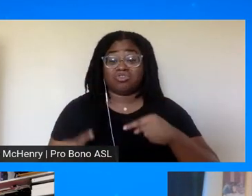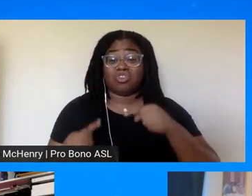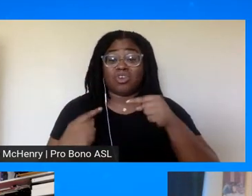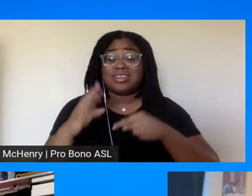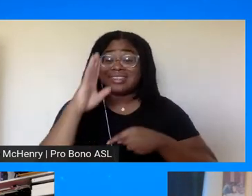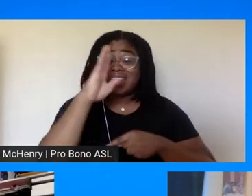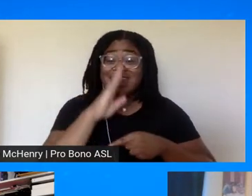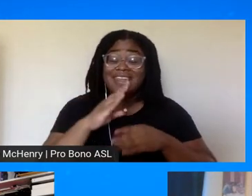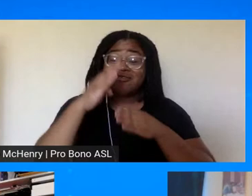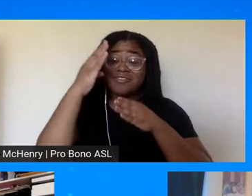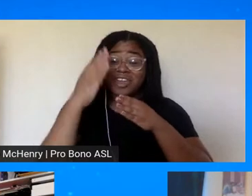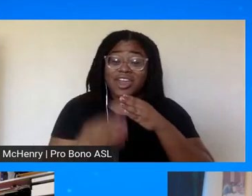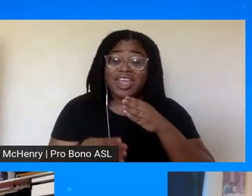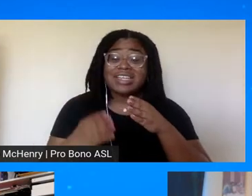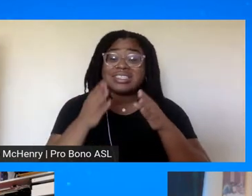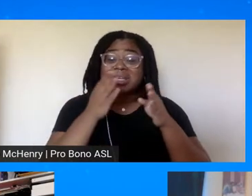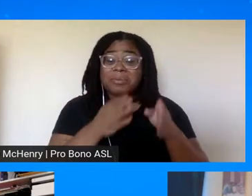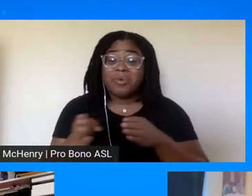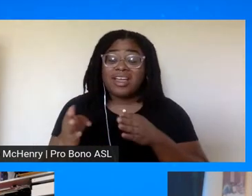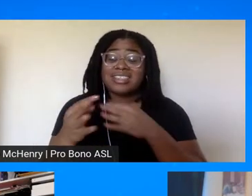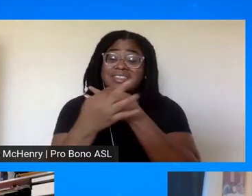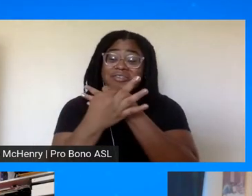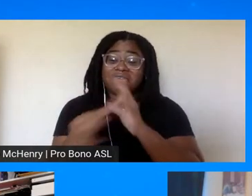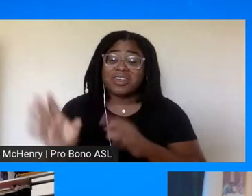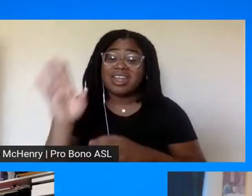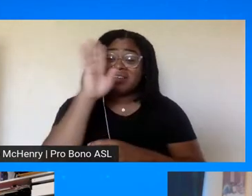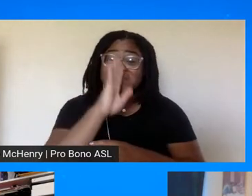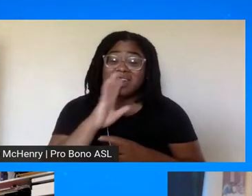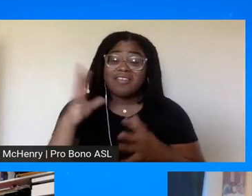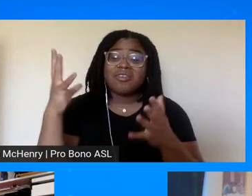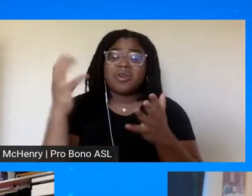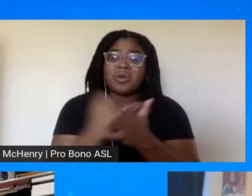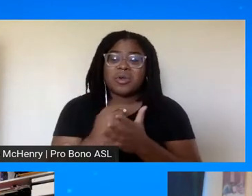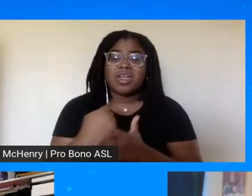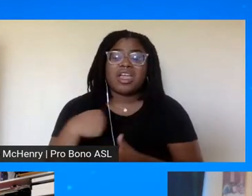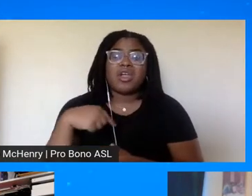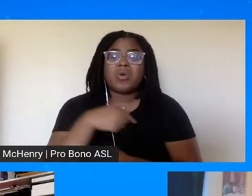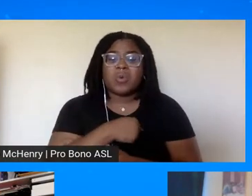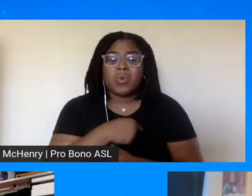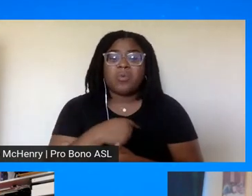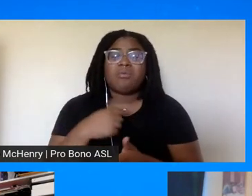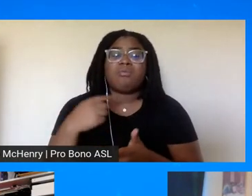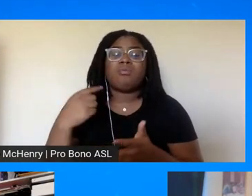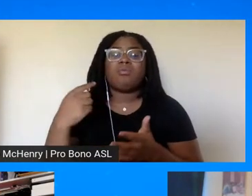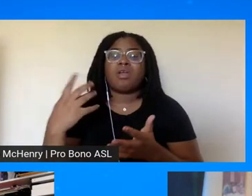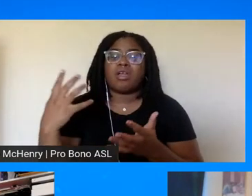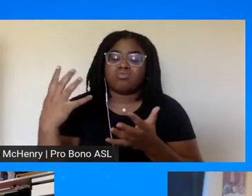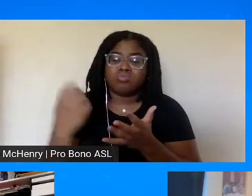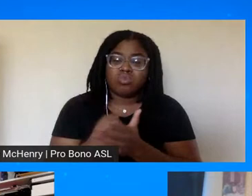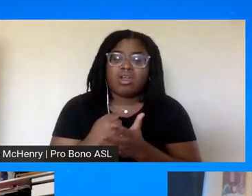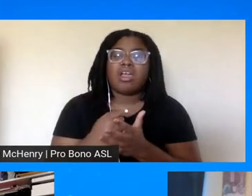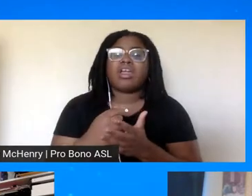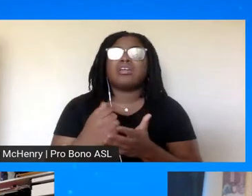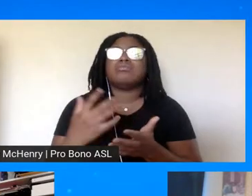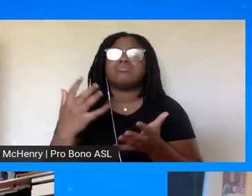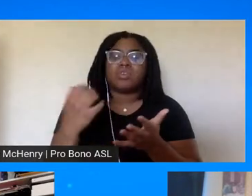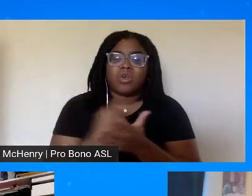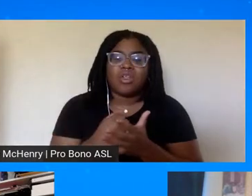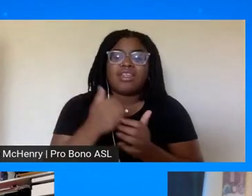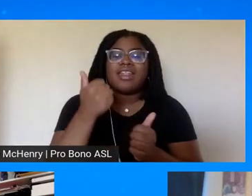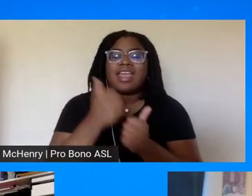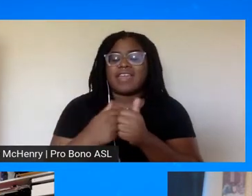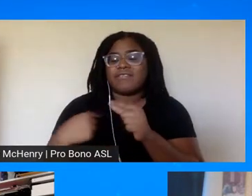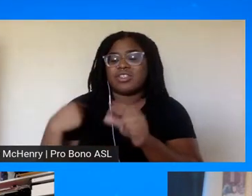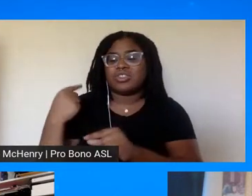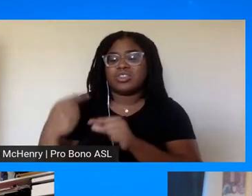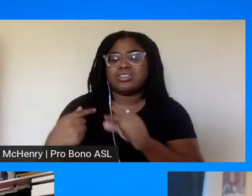Freedom is never really won. You earn it and win it in every generation. And this generation, uh, will